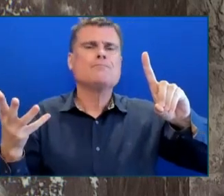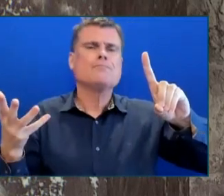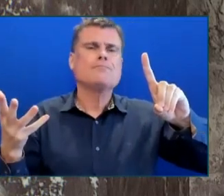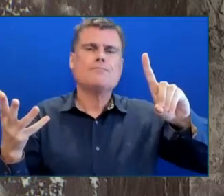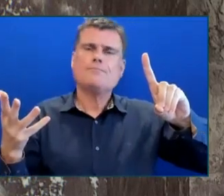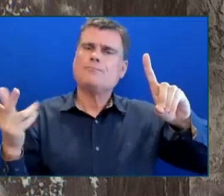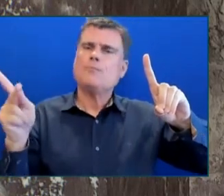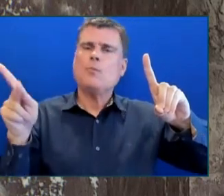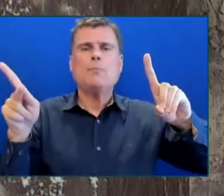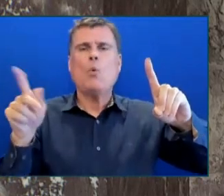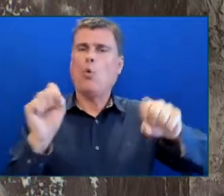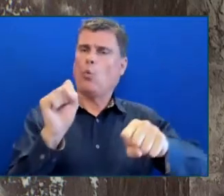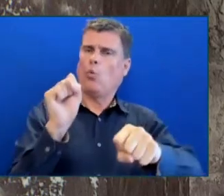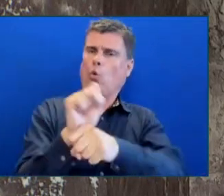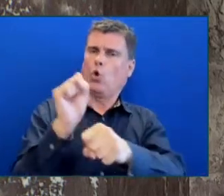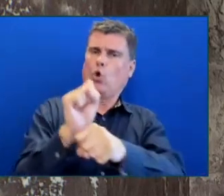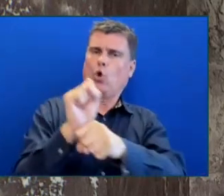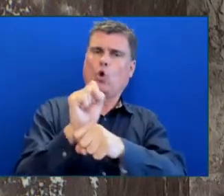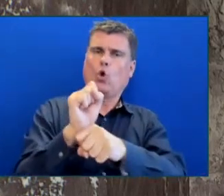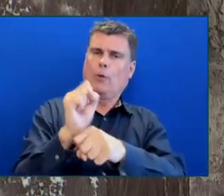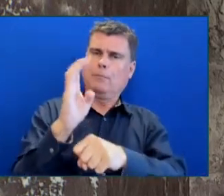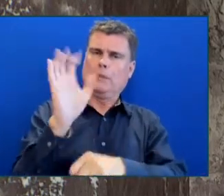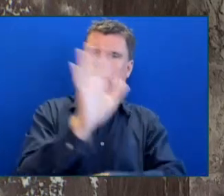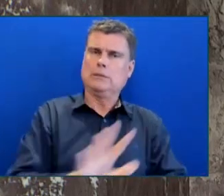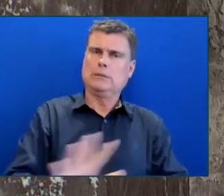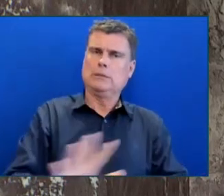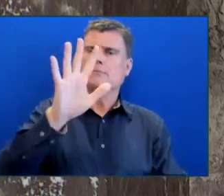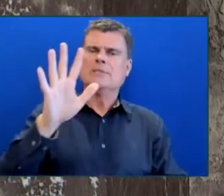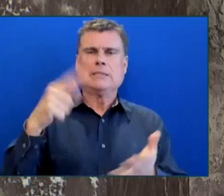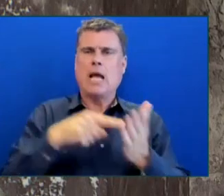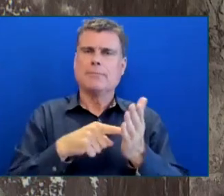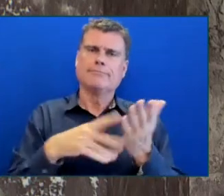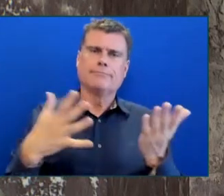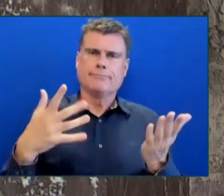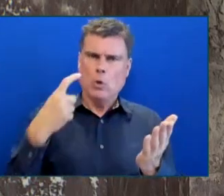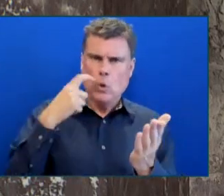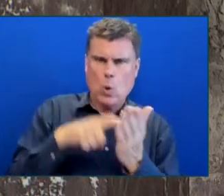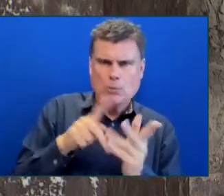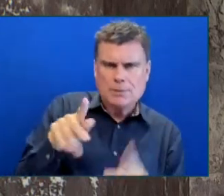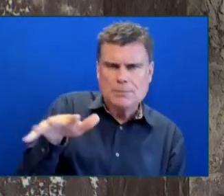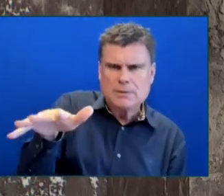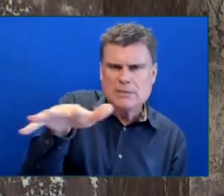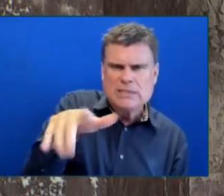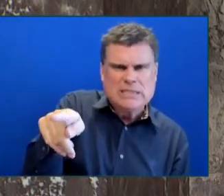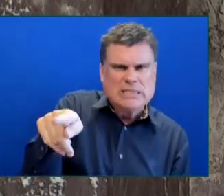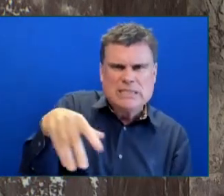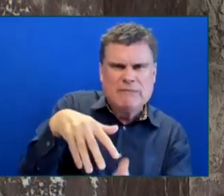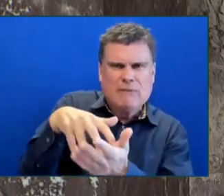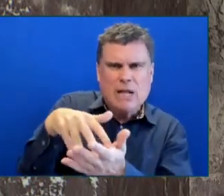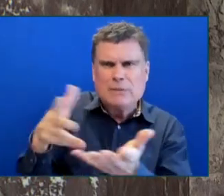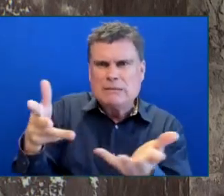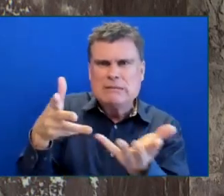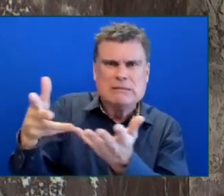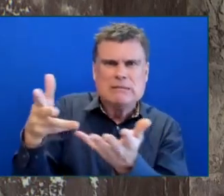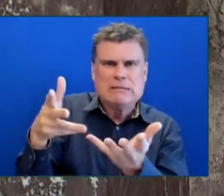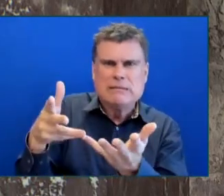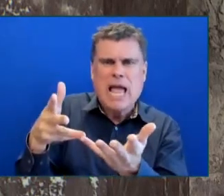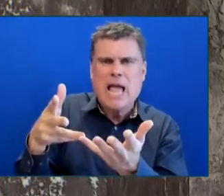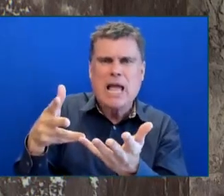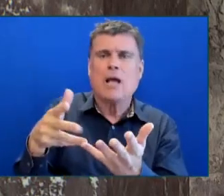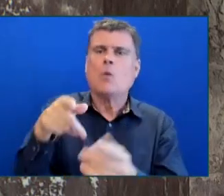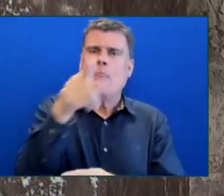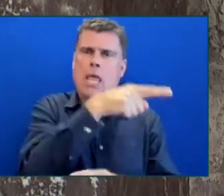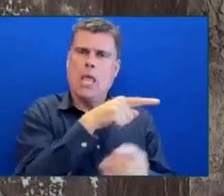a plan right now around distribution of cooling supplies, like fans and ACs. We have specific cooling rooms at